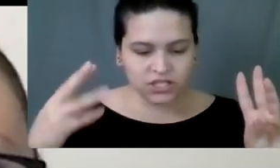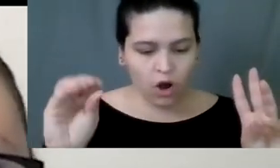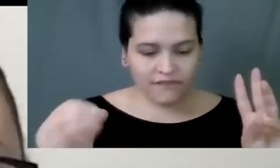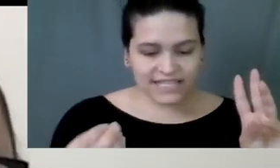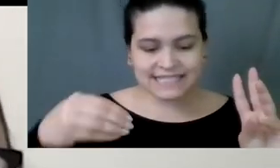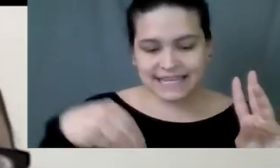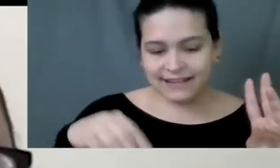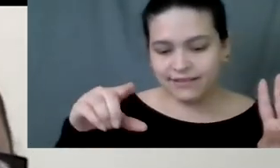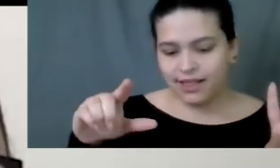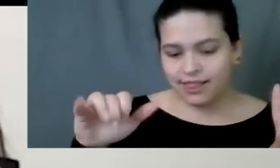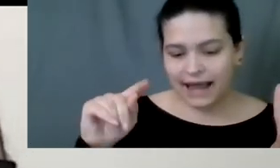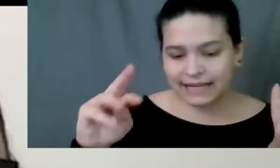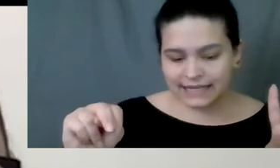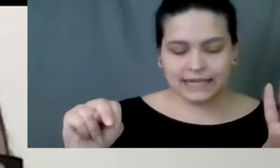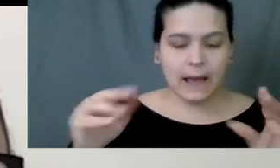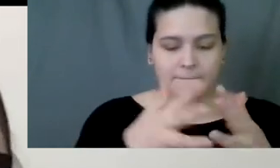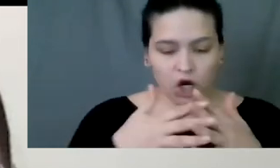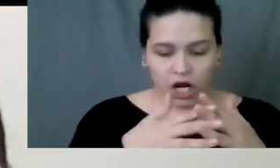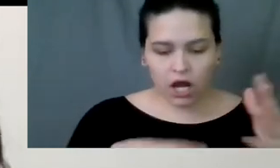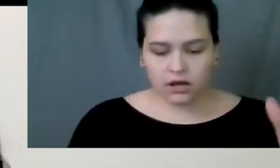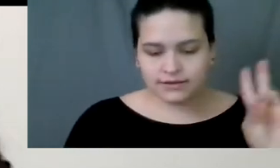indigenous people in Latin America.